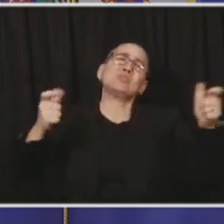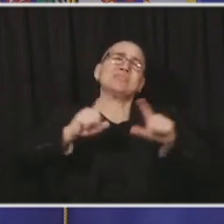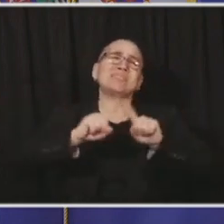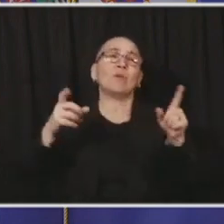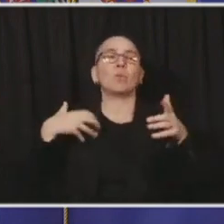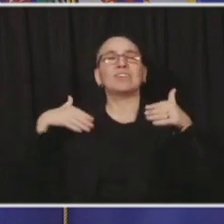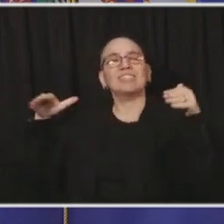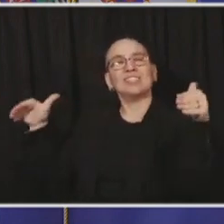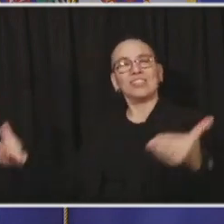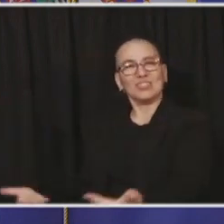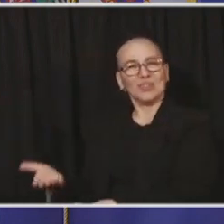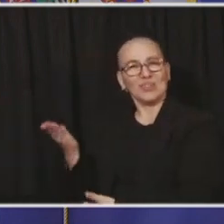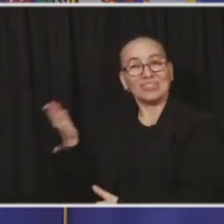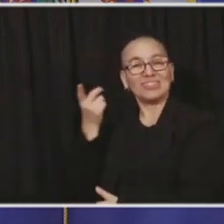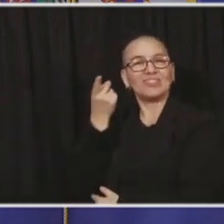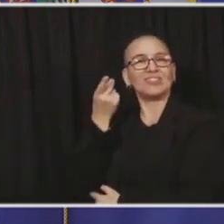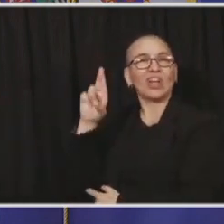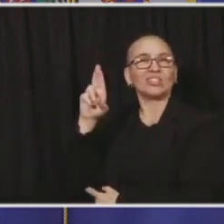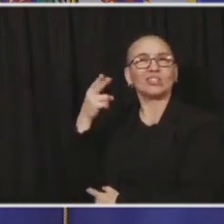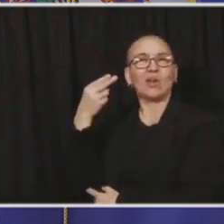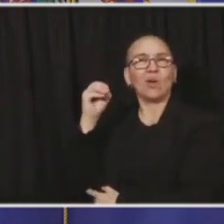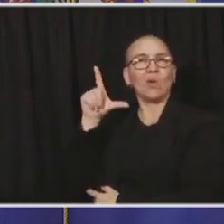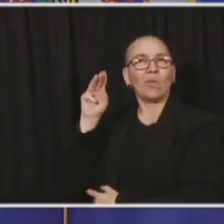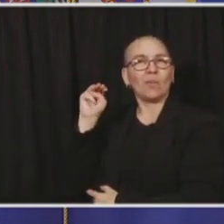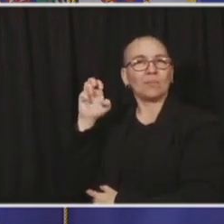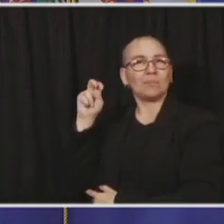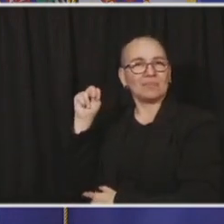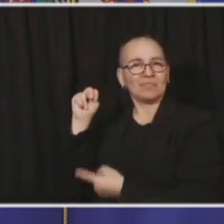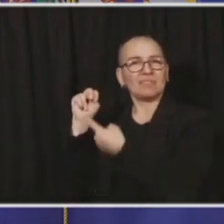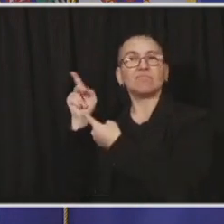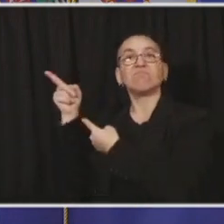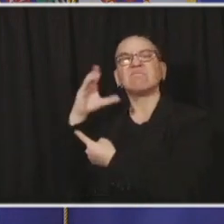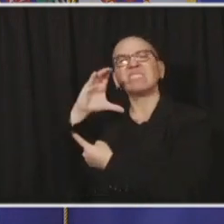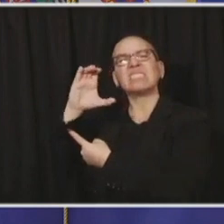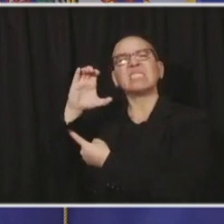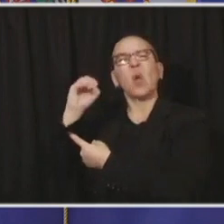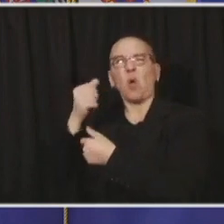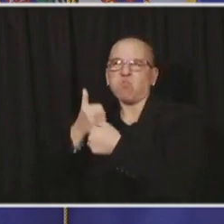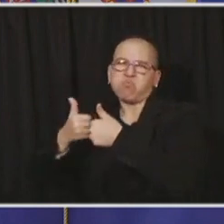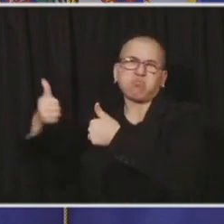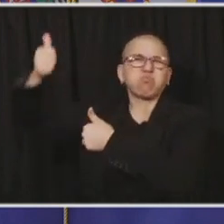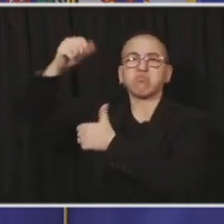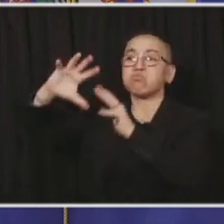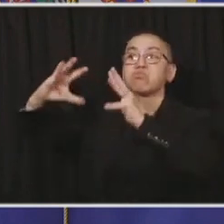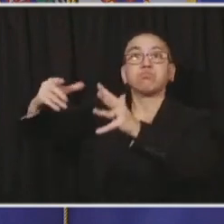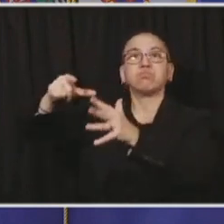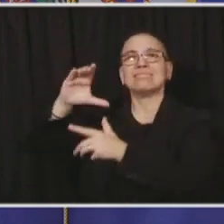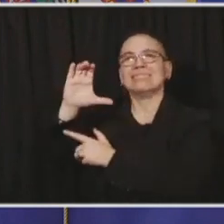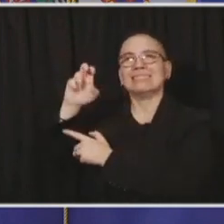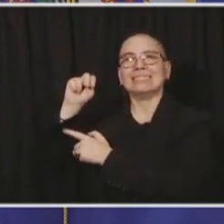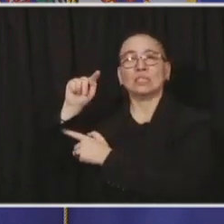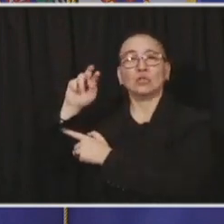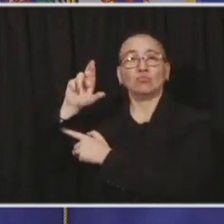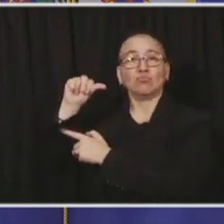CEO of CentraCare. As I said earlier, an expert in the delivery of care, understands the business and the humanity behind healthcare delivery,